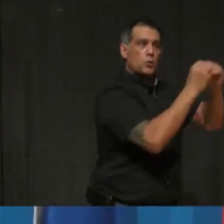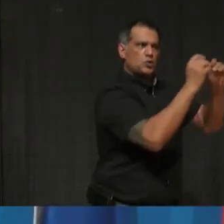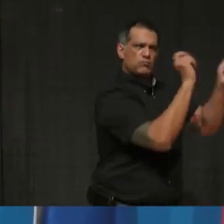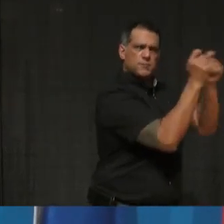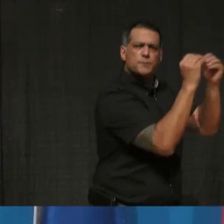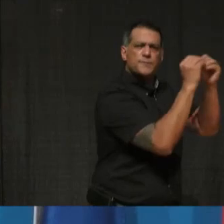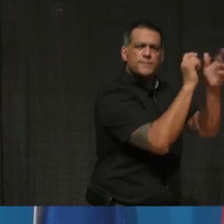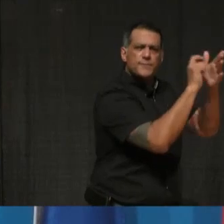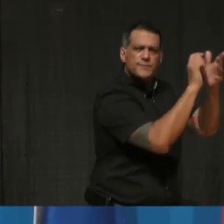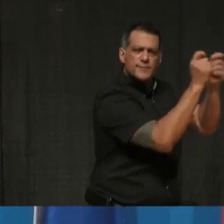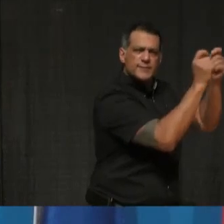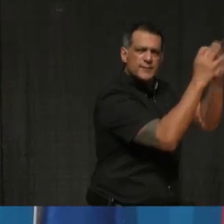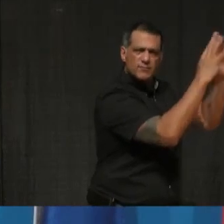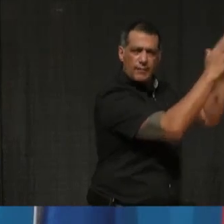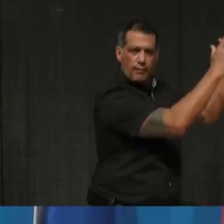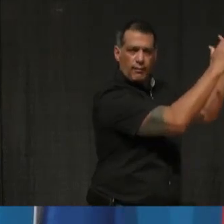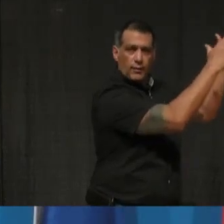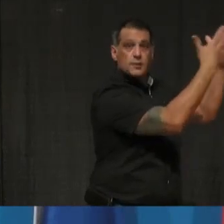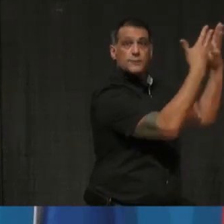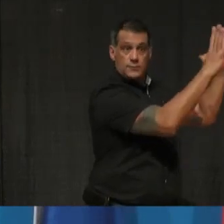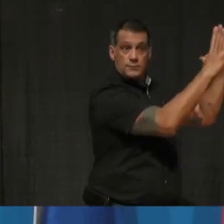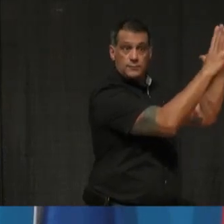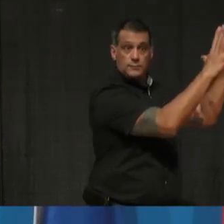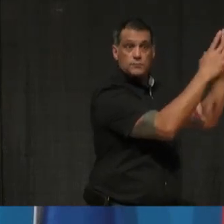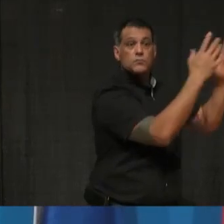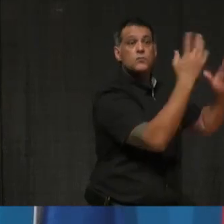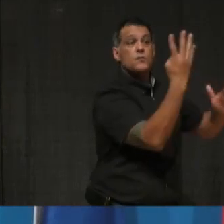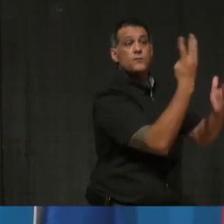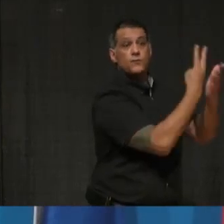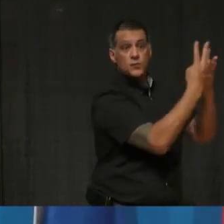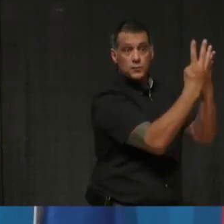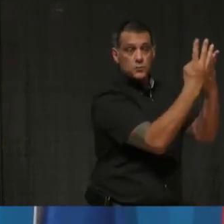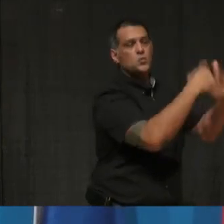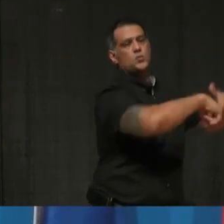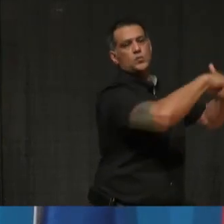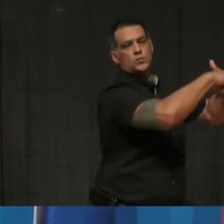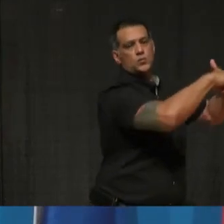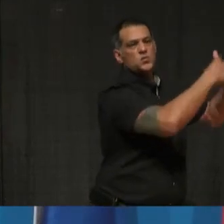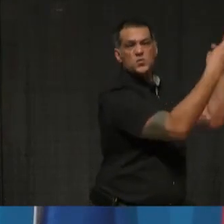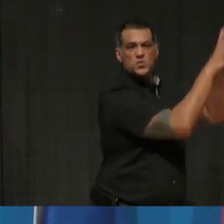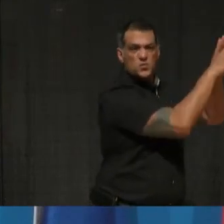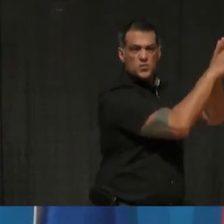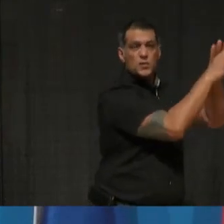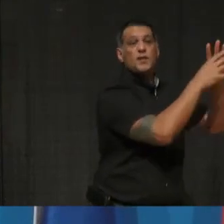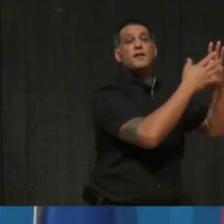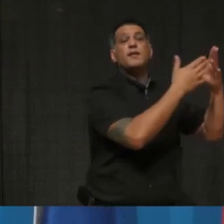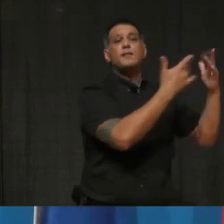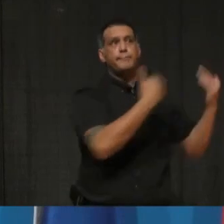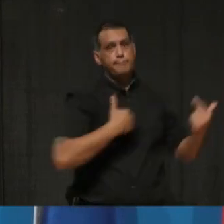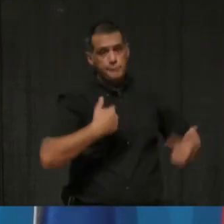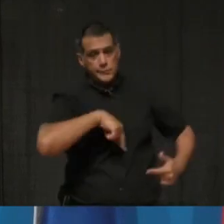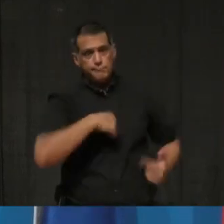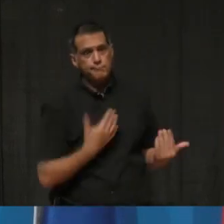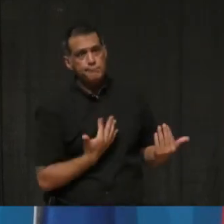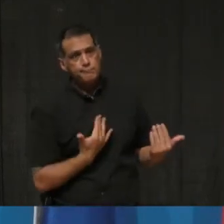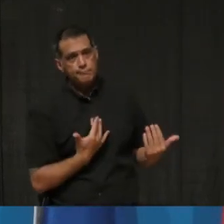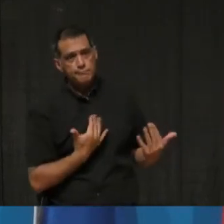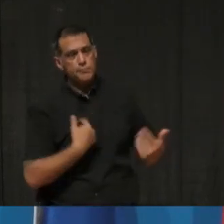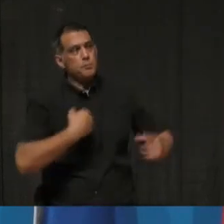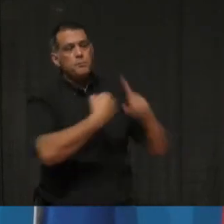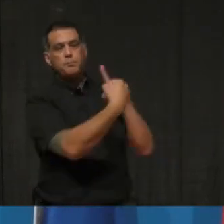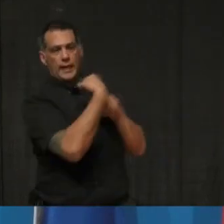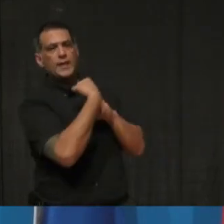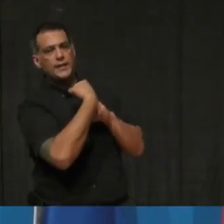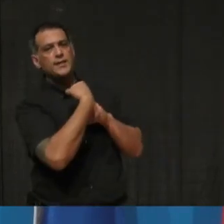necessitates, as I understand, uh, a four week, uh, closure during which, uh, we will see impacts. Uh, it is worth noting, uh, that there are